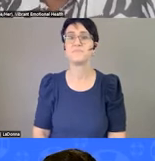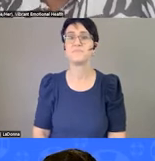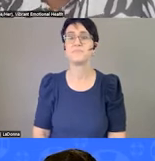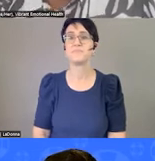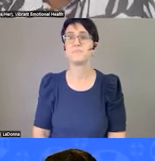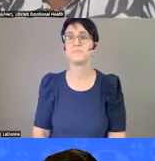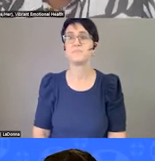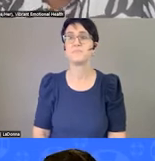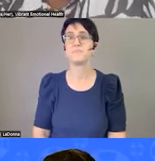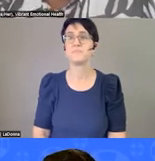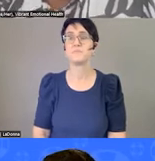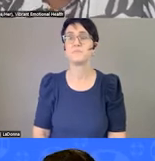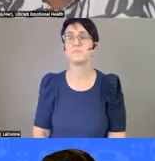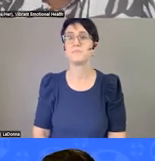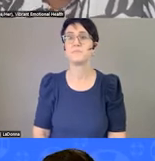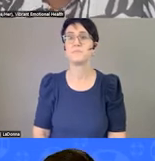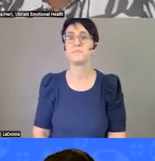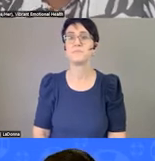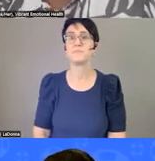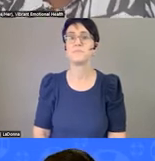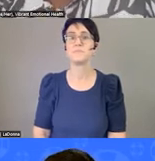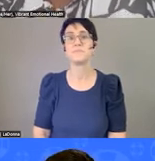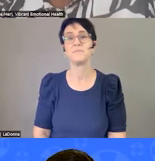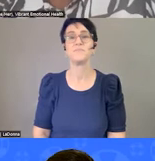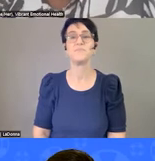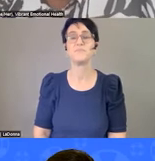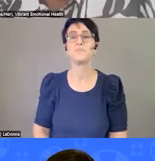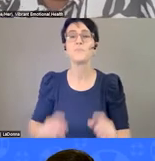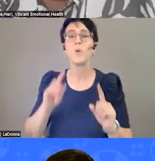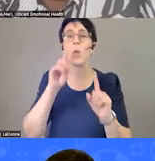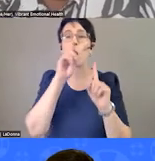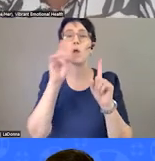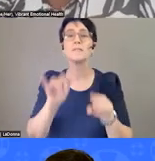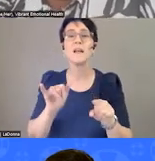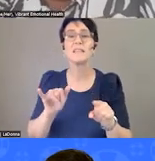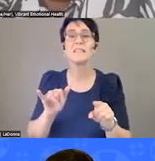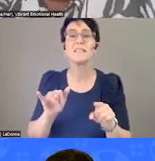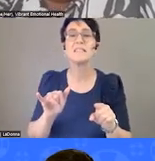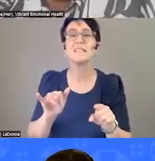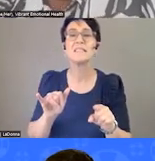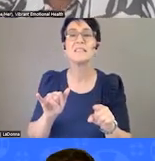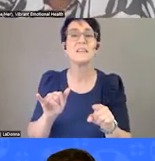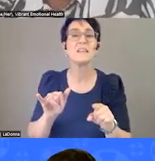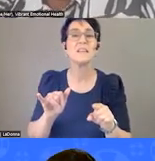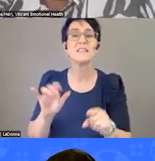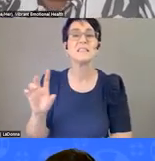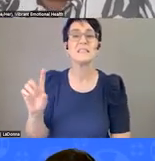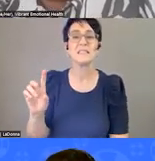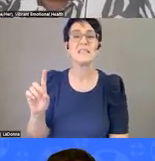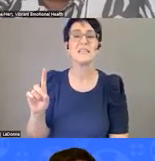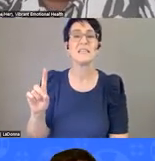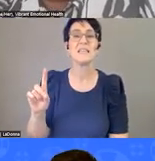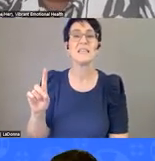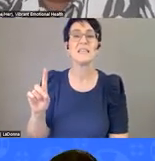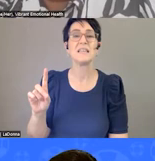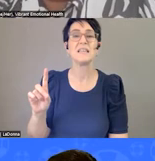All right. looks like the audience is going American Indian or Alaska Native, but B is not far